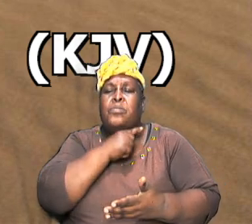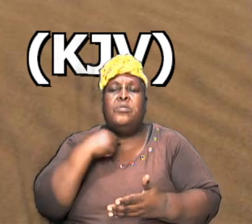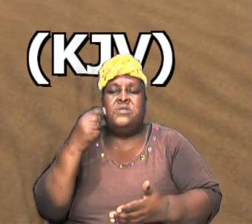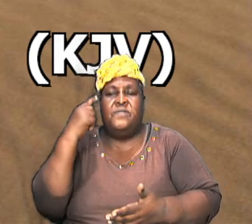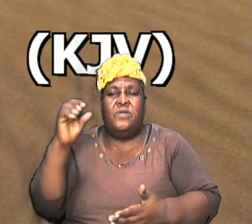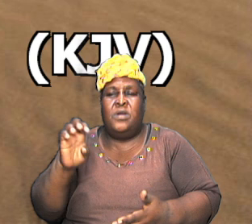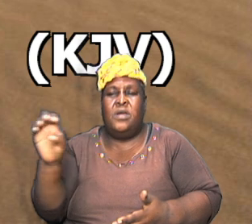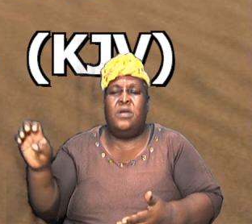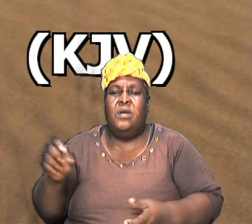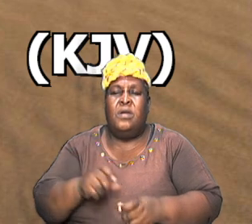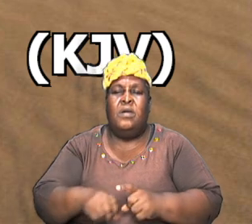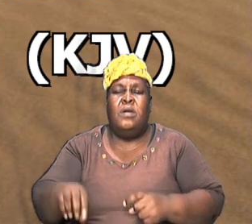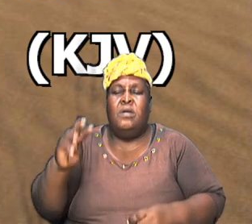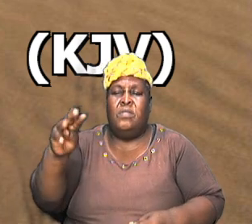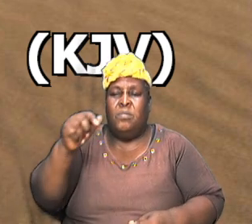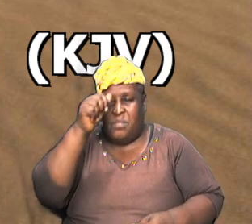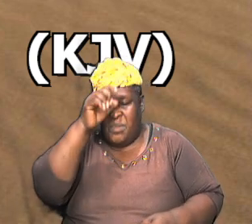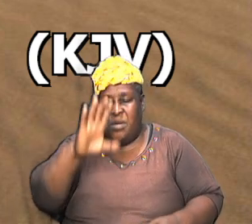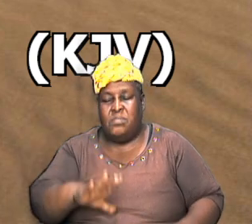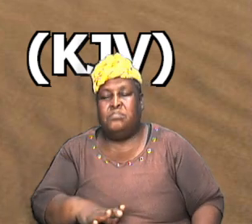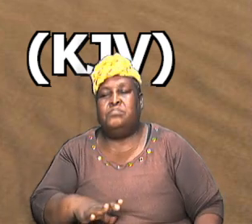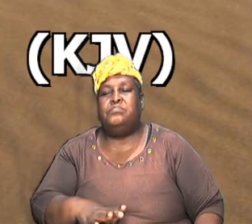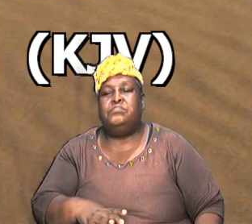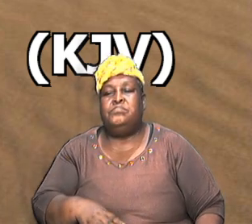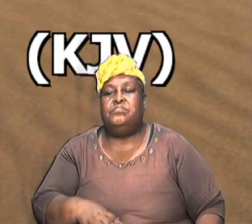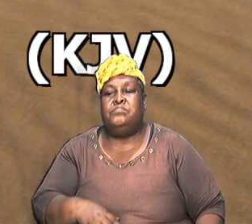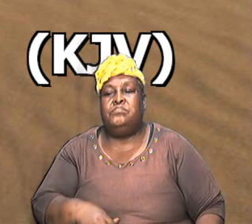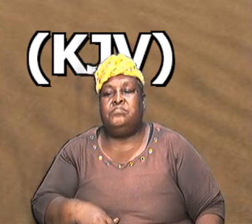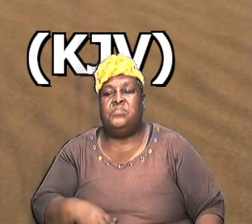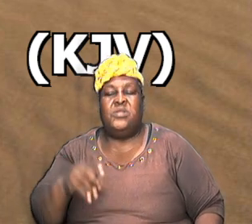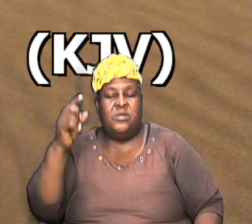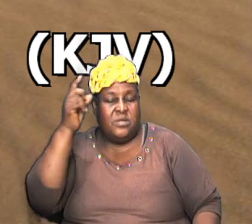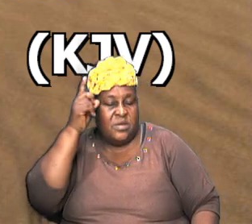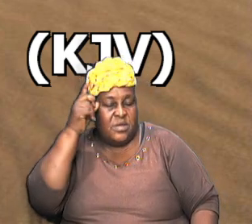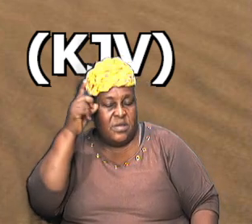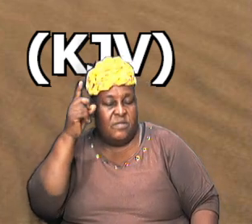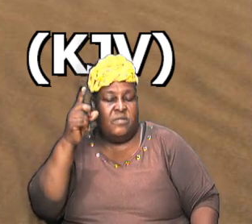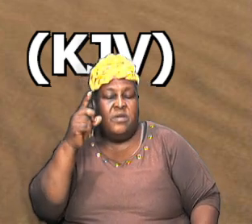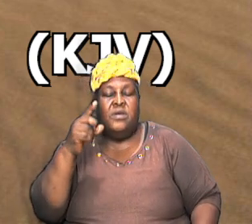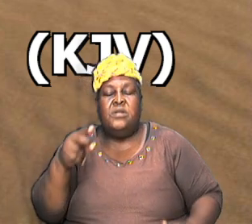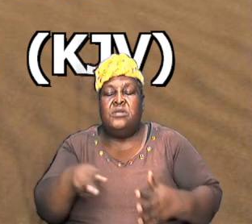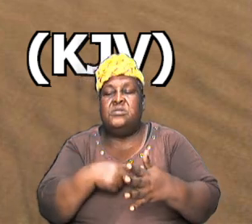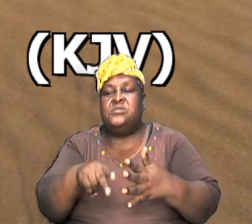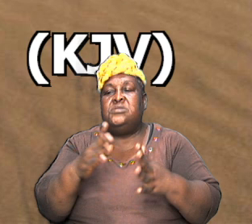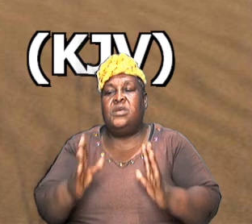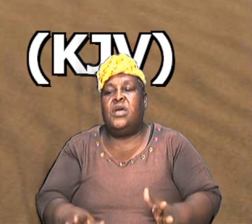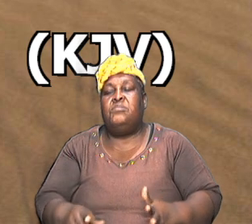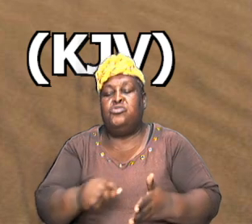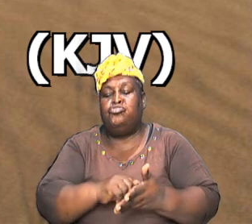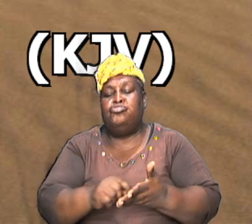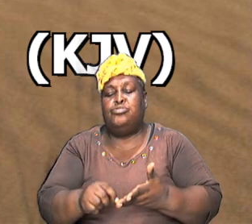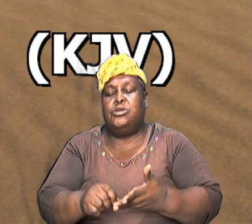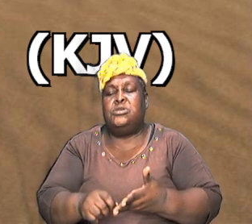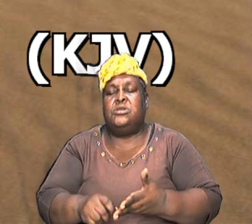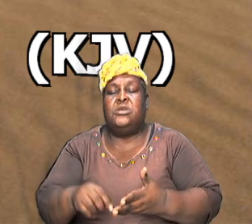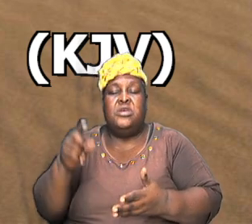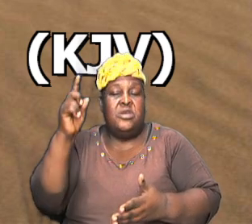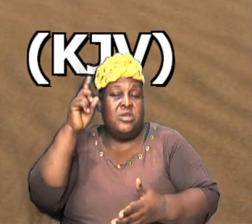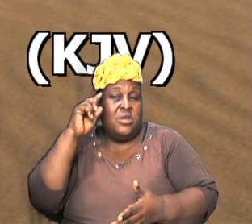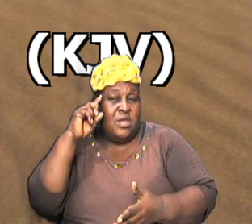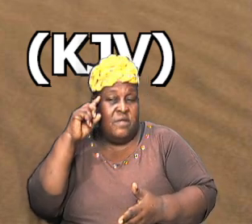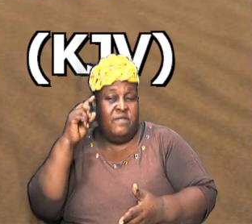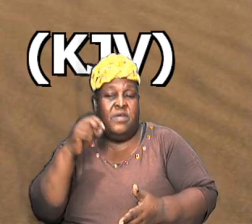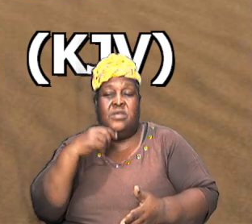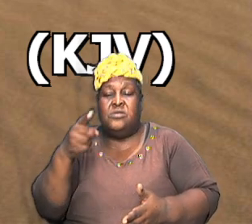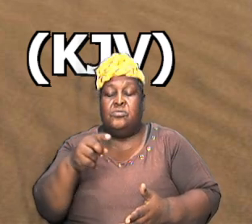after the order of Melchizedek so this is David the psalmist now writing so here it is now David himself is writing